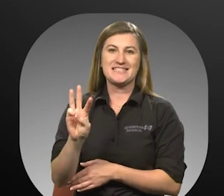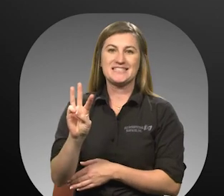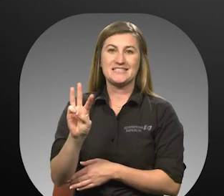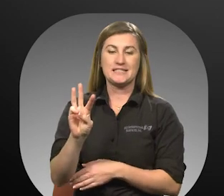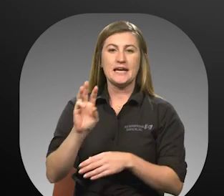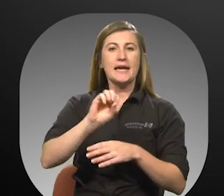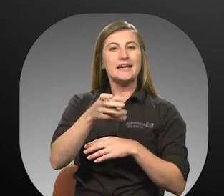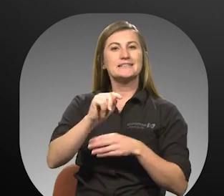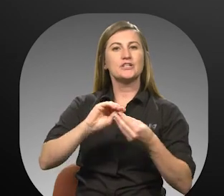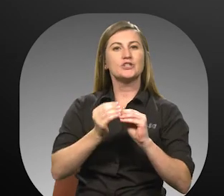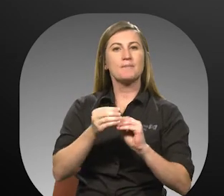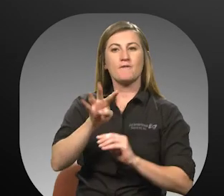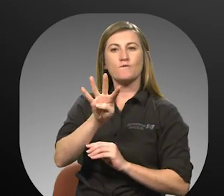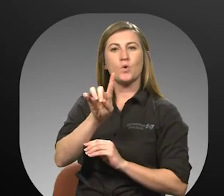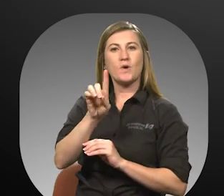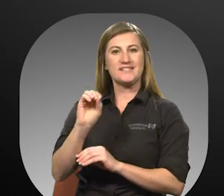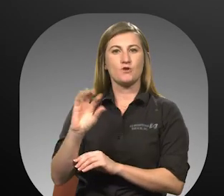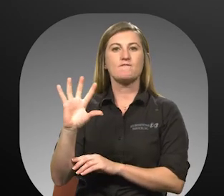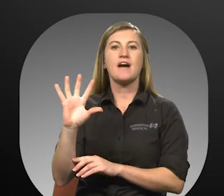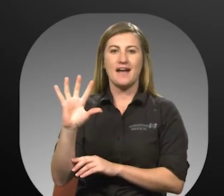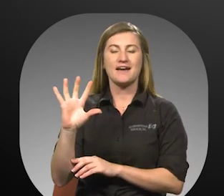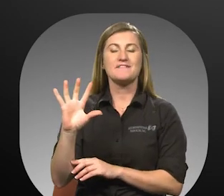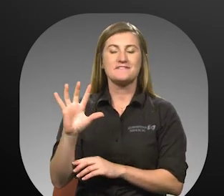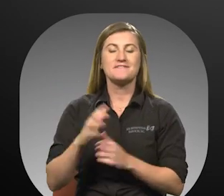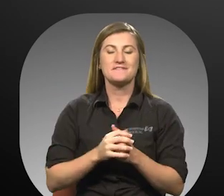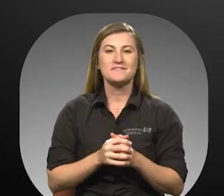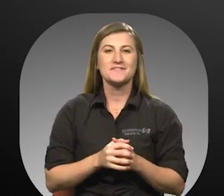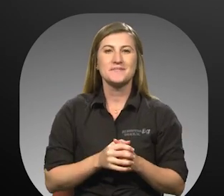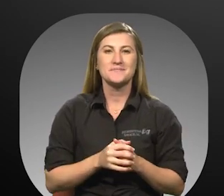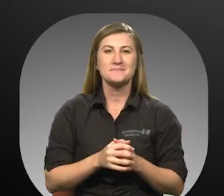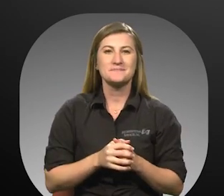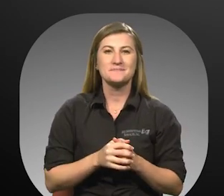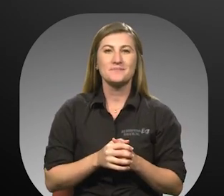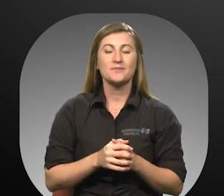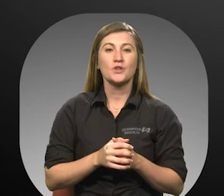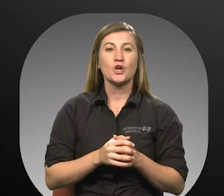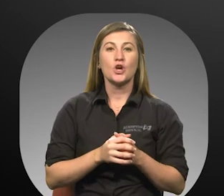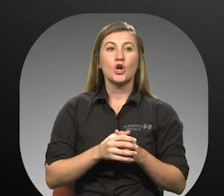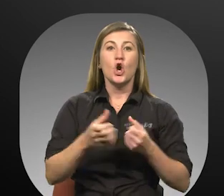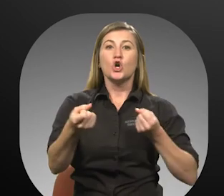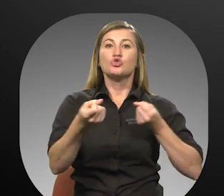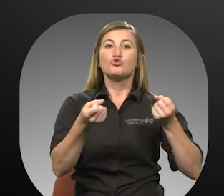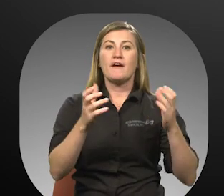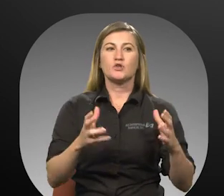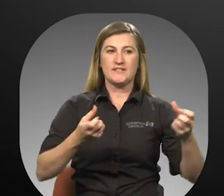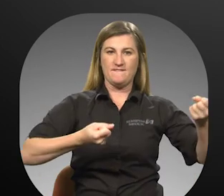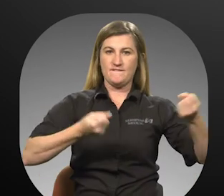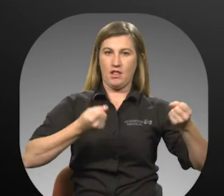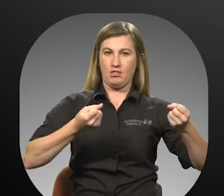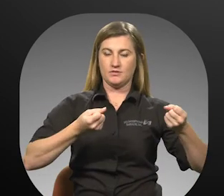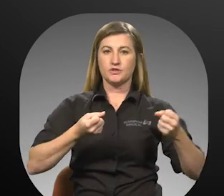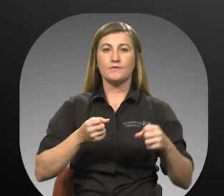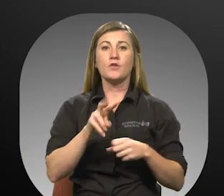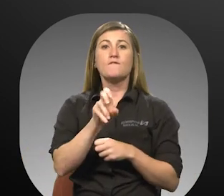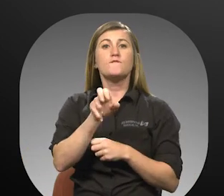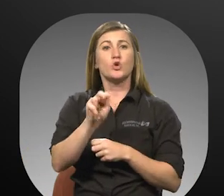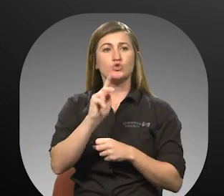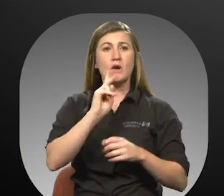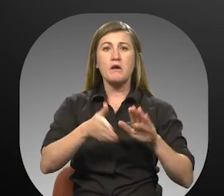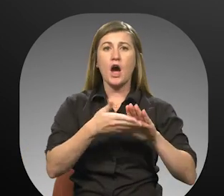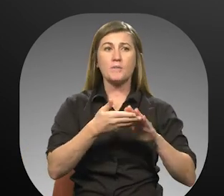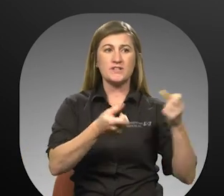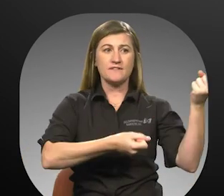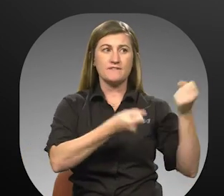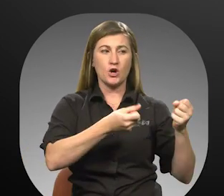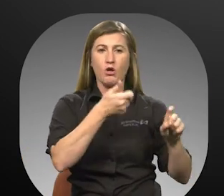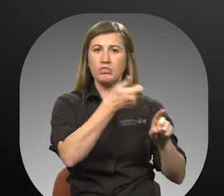extension 4105. Drivers and Vehicles Votran operates vehicles designed to